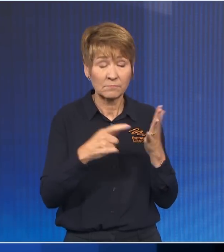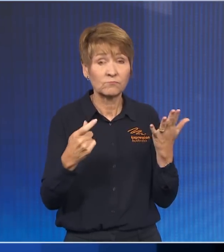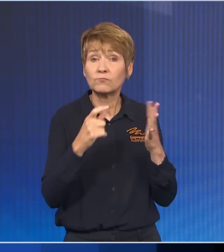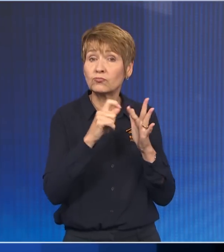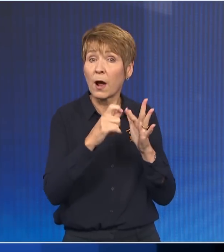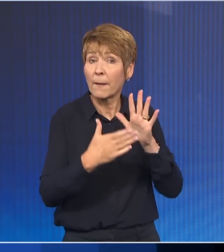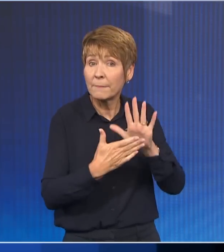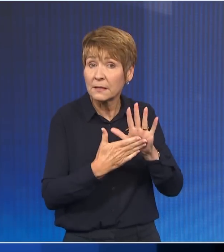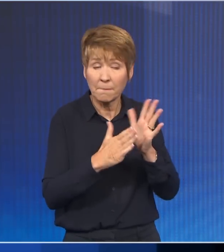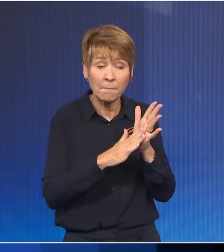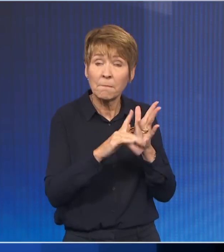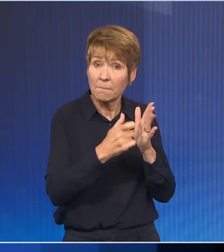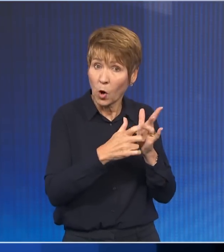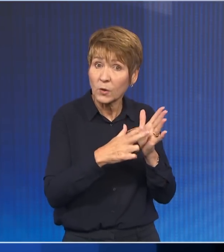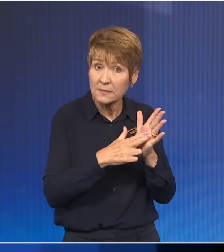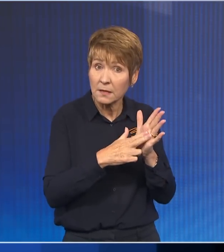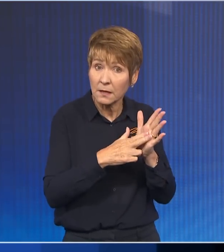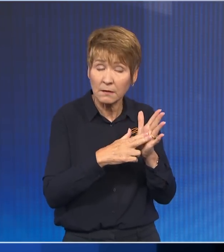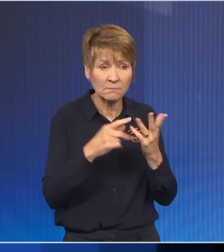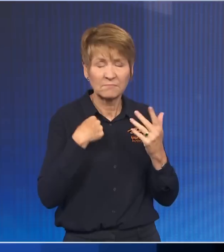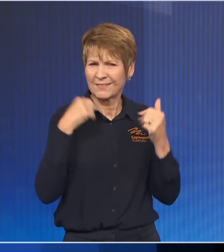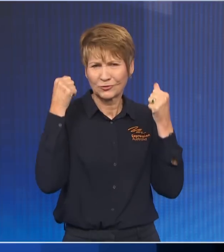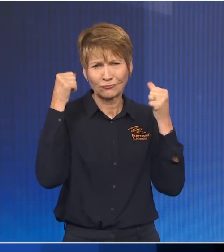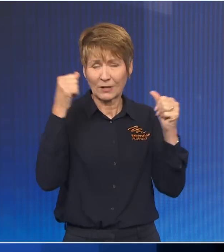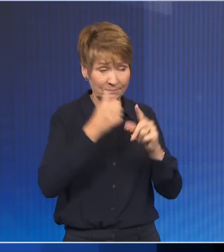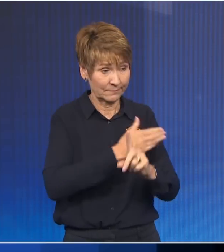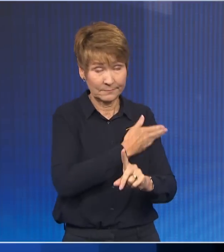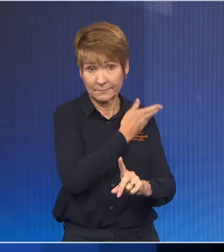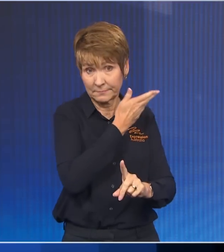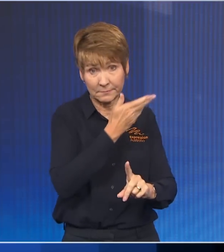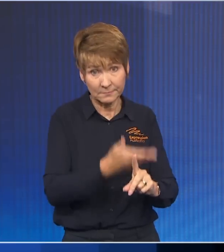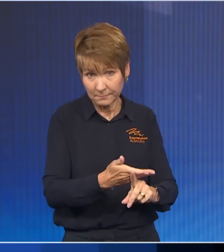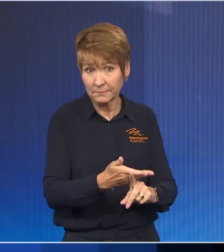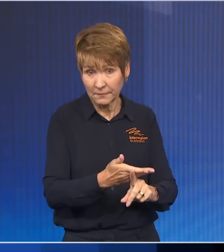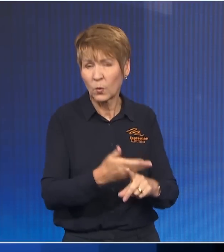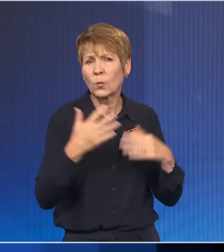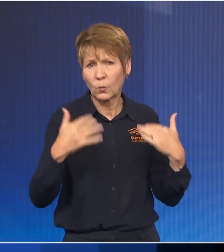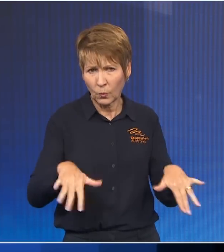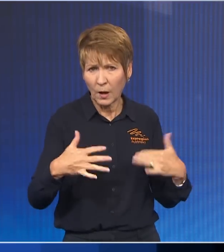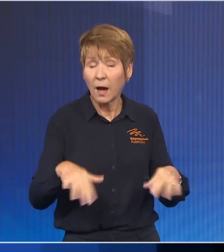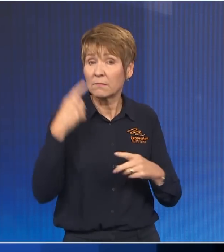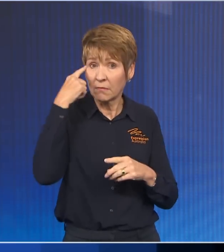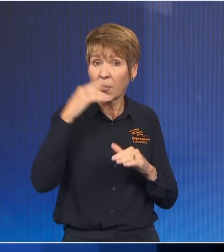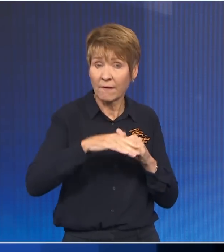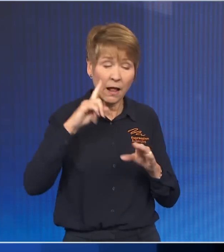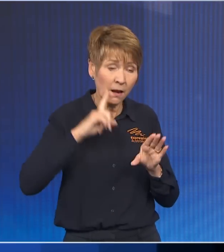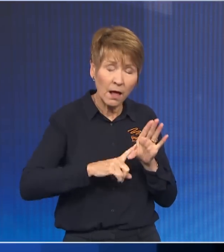incredibly proud of what we have achieved, in particular given the last two years.